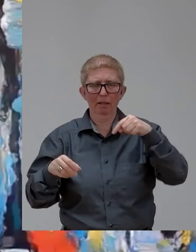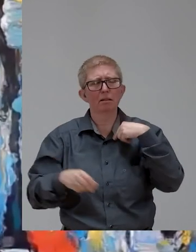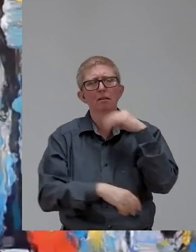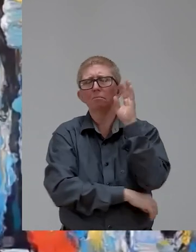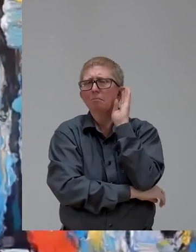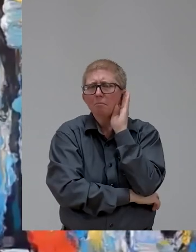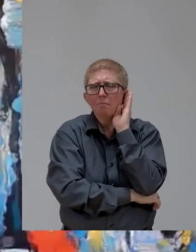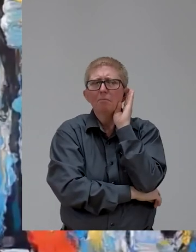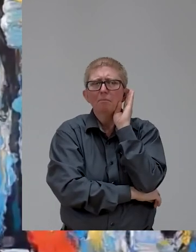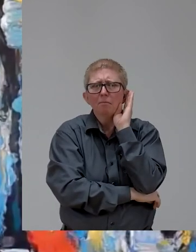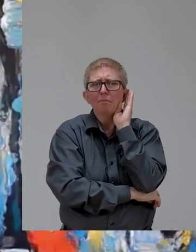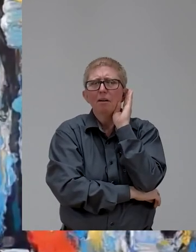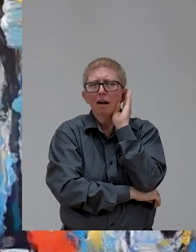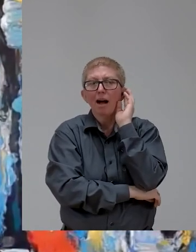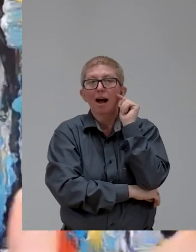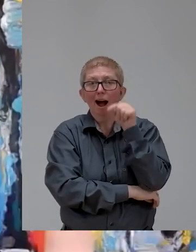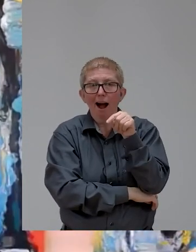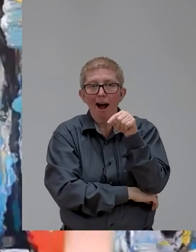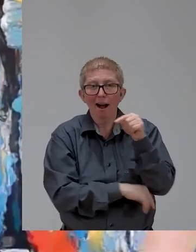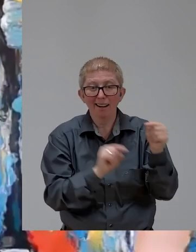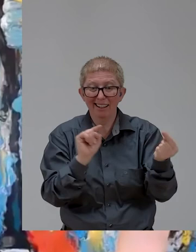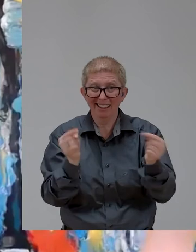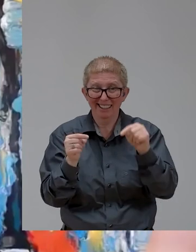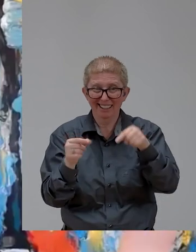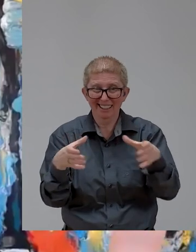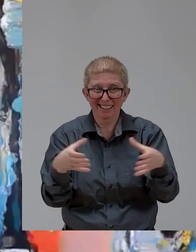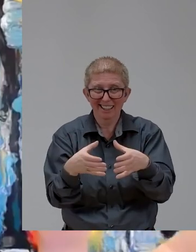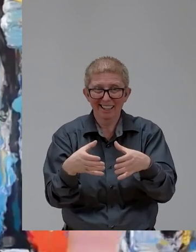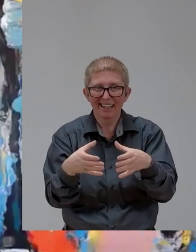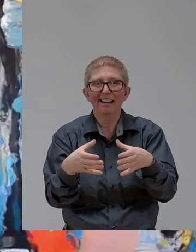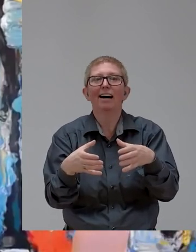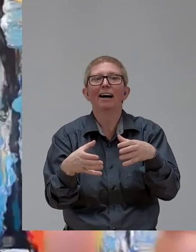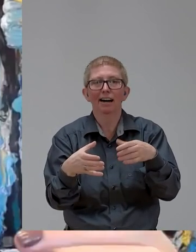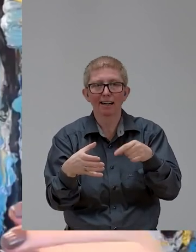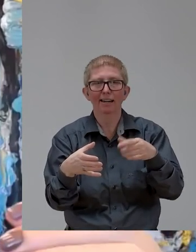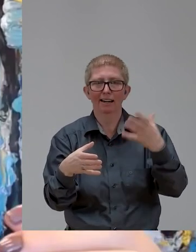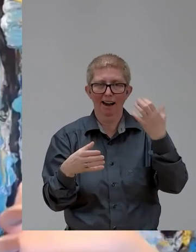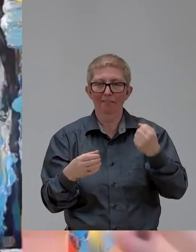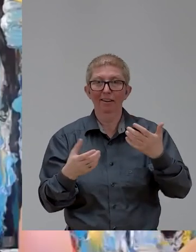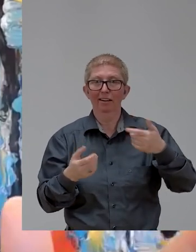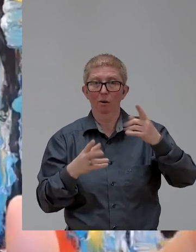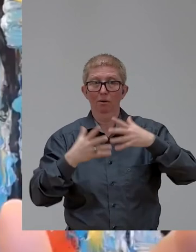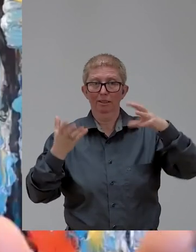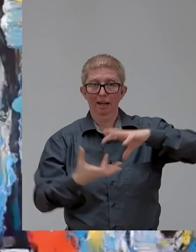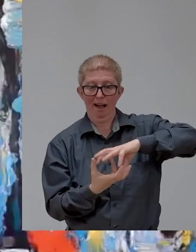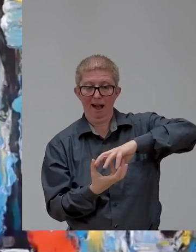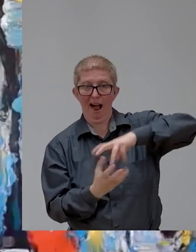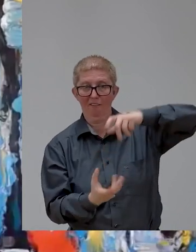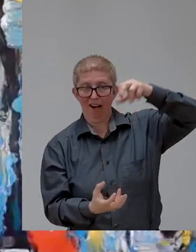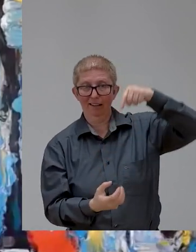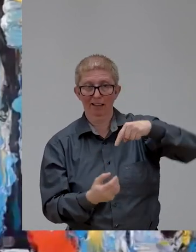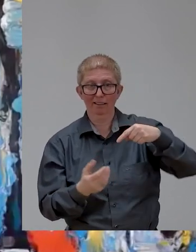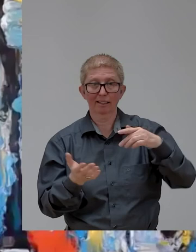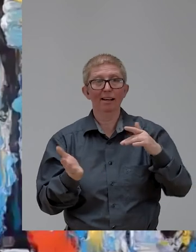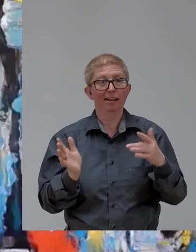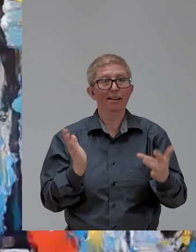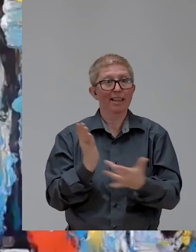In that panel, there was an amazing avatar technology introduced doing sign language, because I